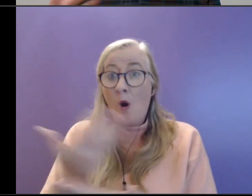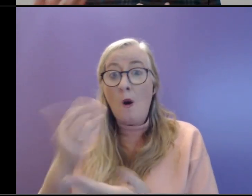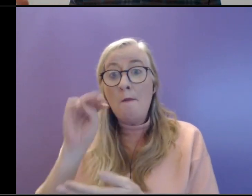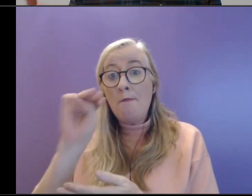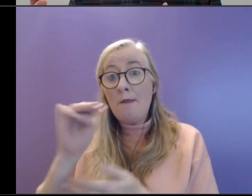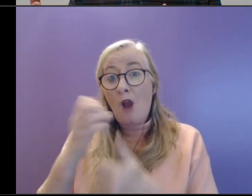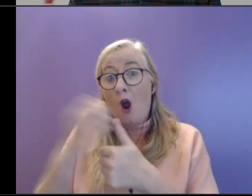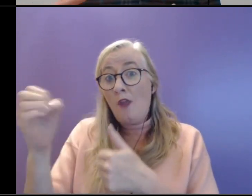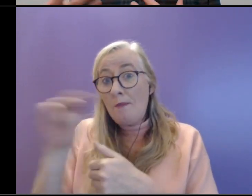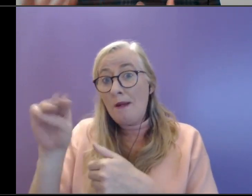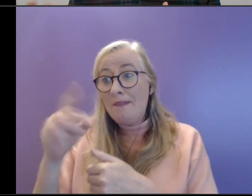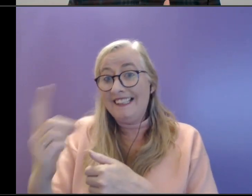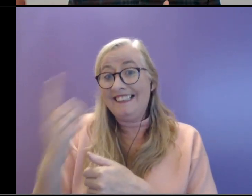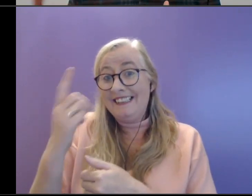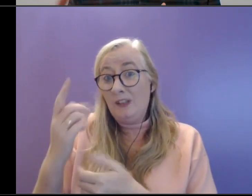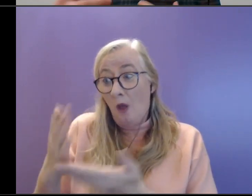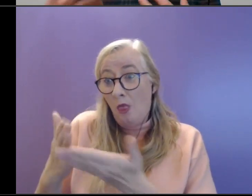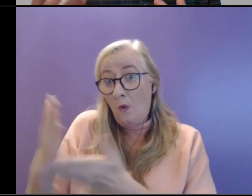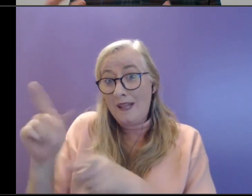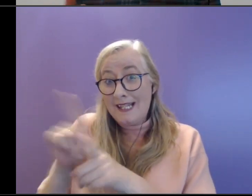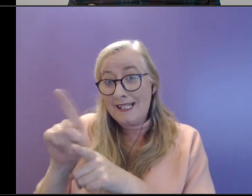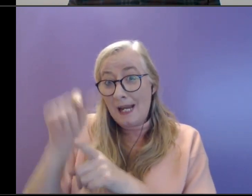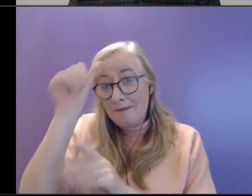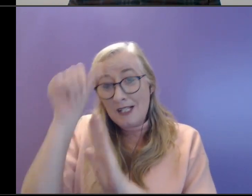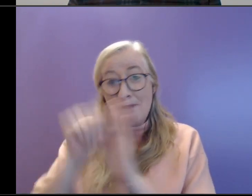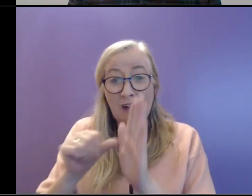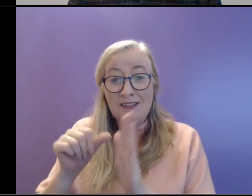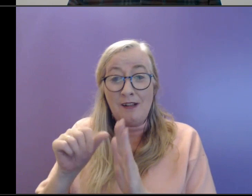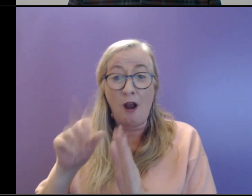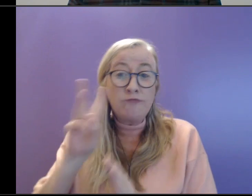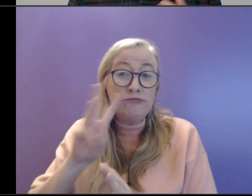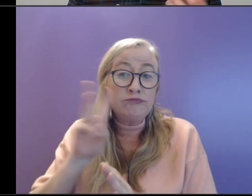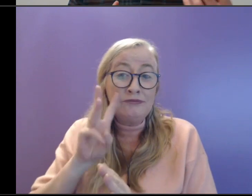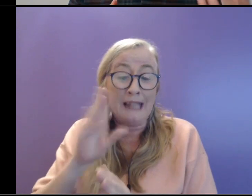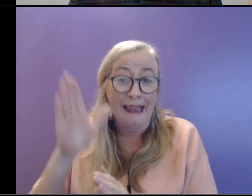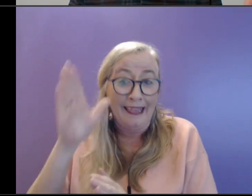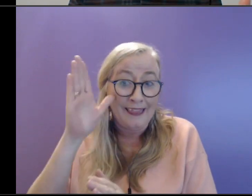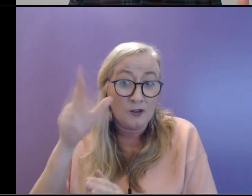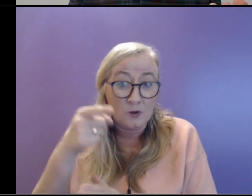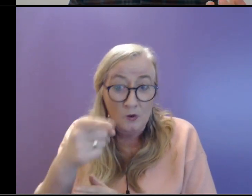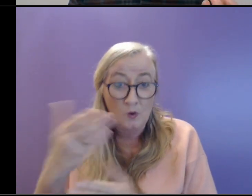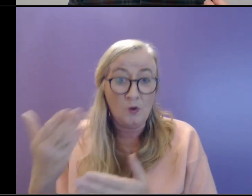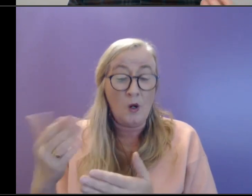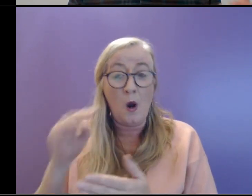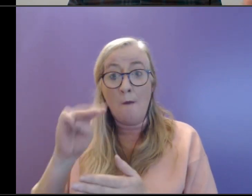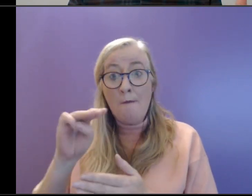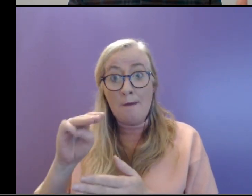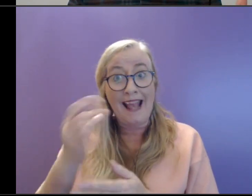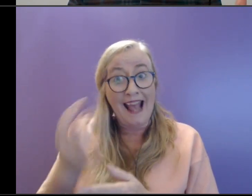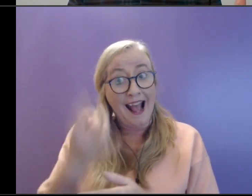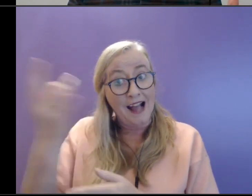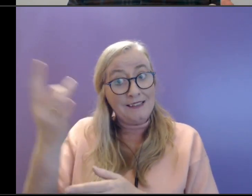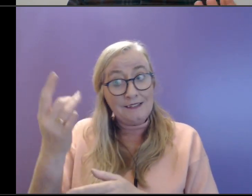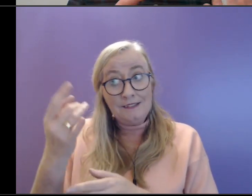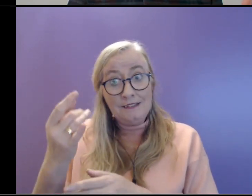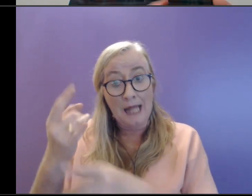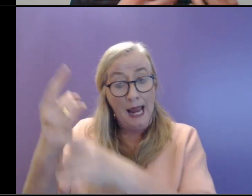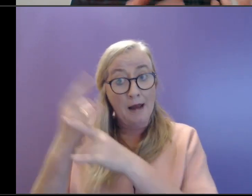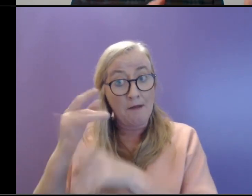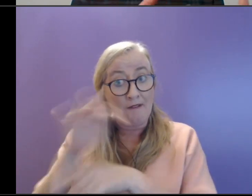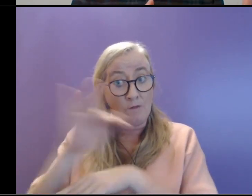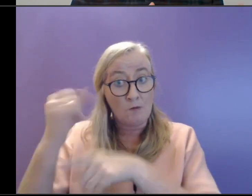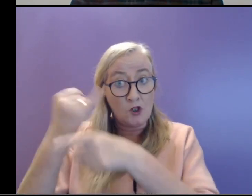who can lend us a kind of an impartial ear or listening ear. Or it might be help from the school. might be about reaching out to the school and saying,